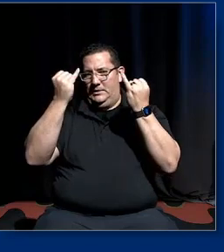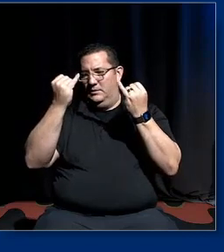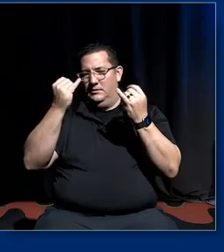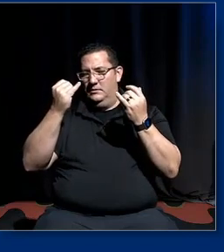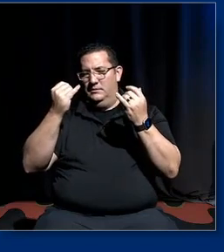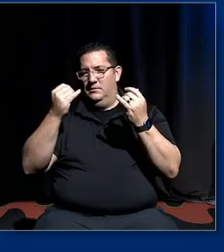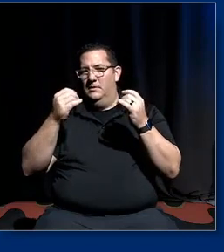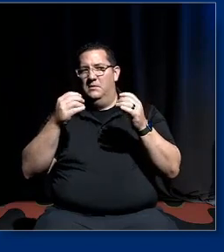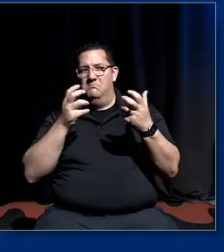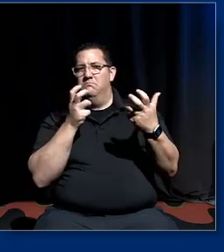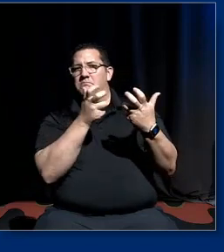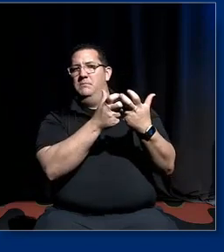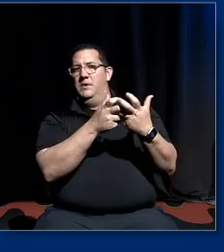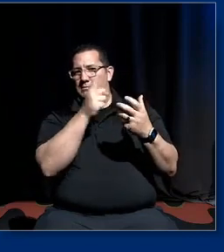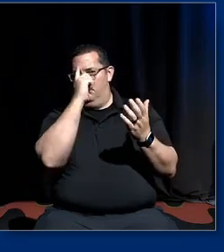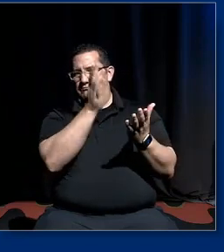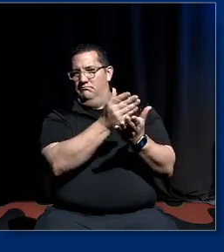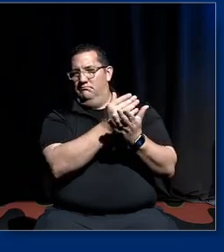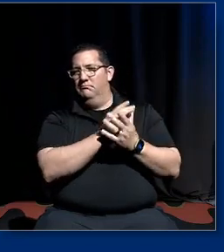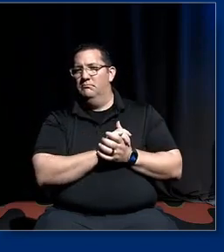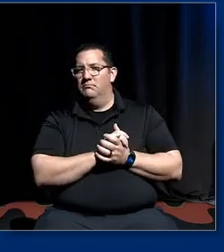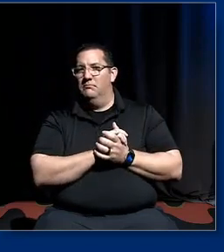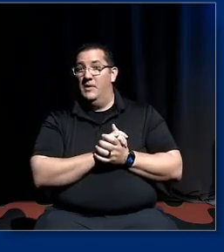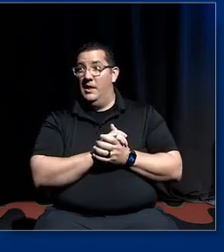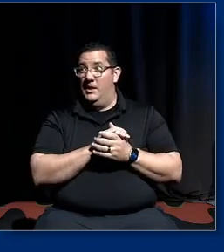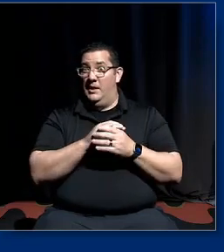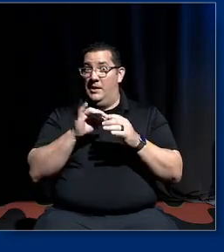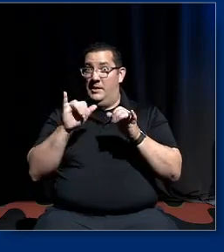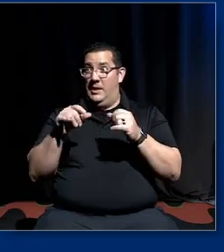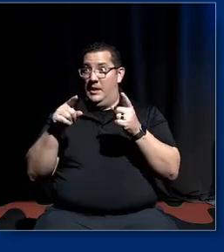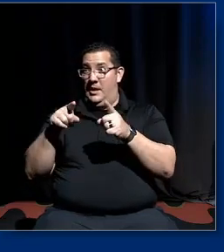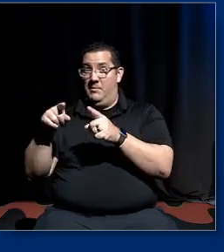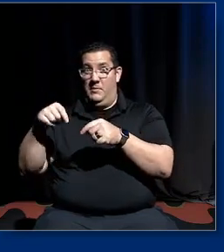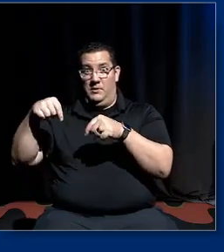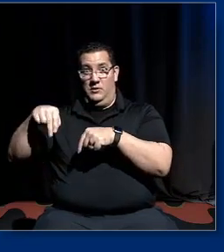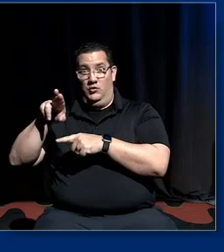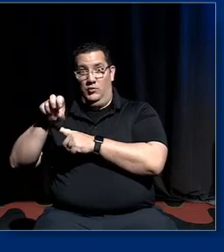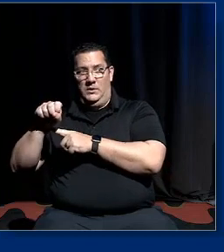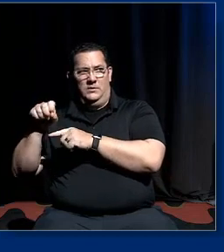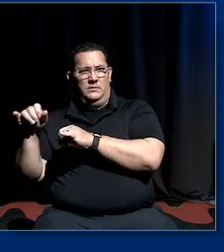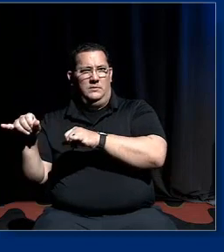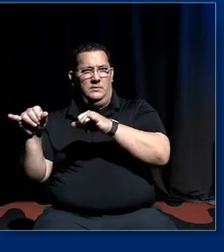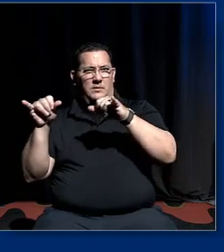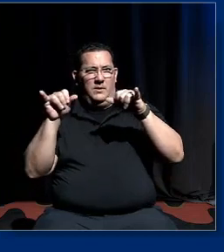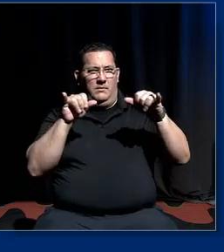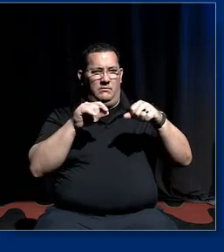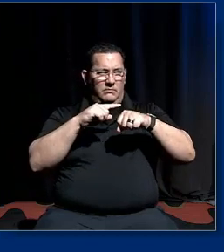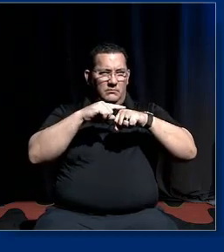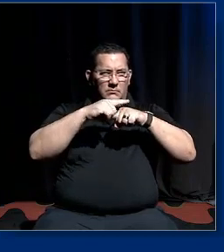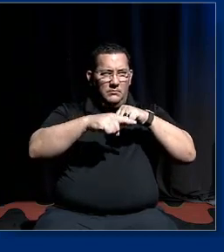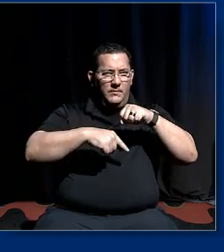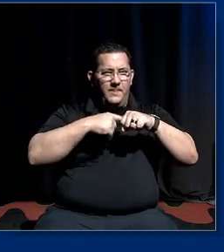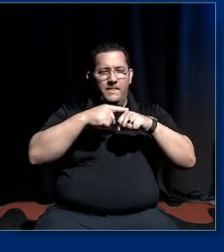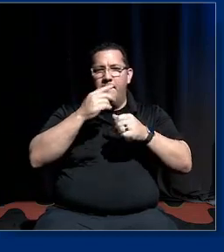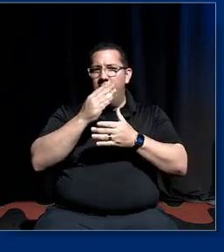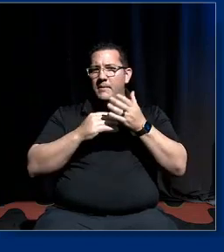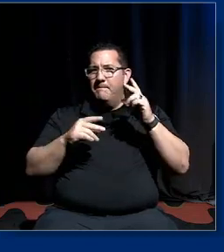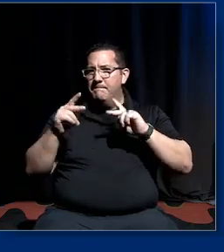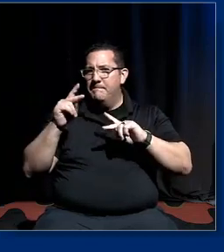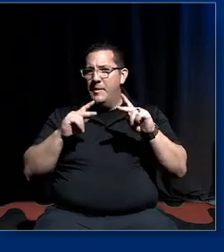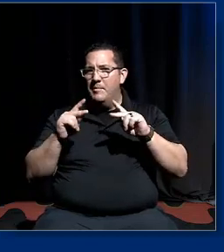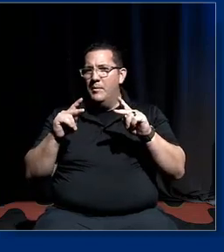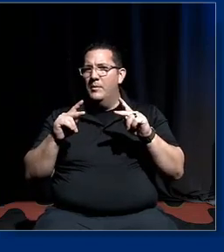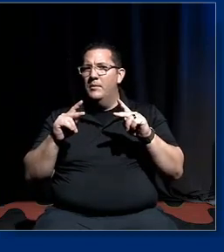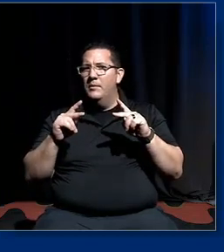as it did over here um some of the people are the same um and i mean some of the